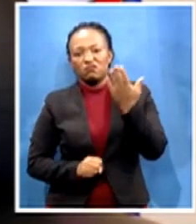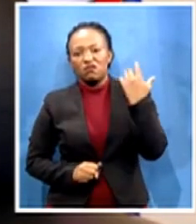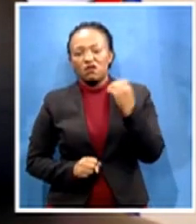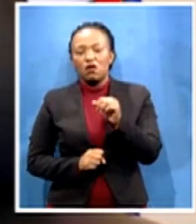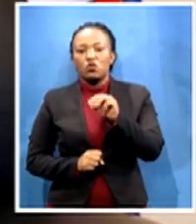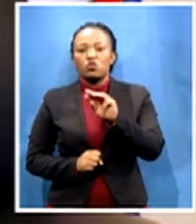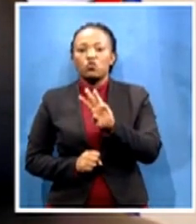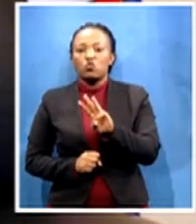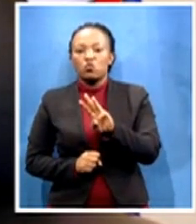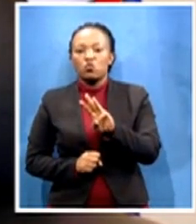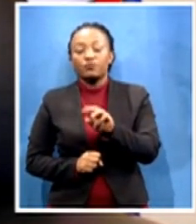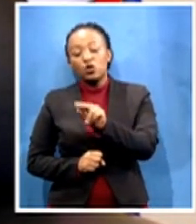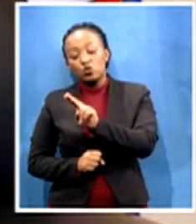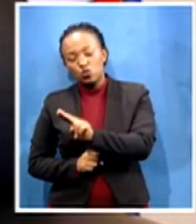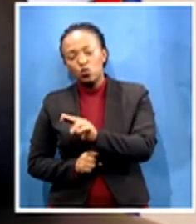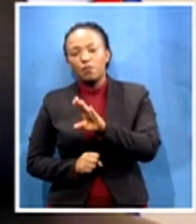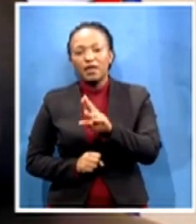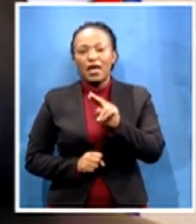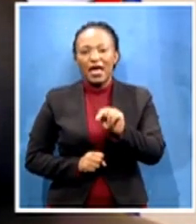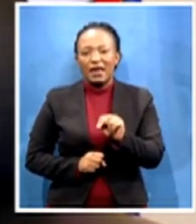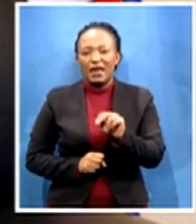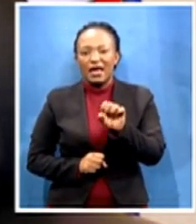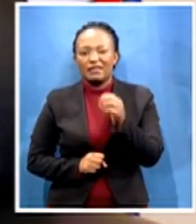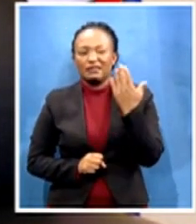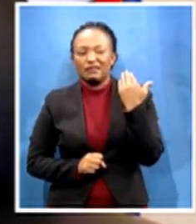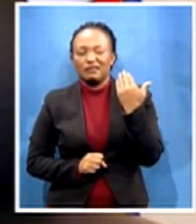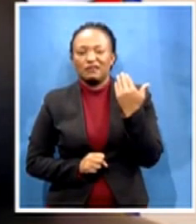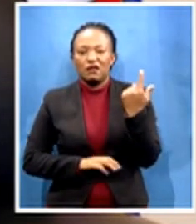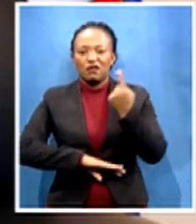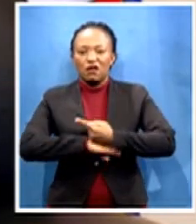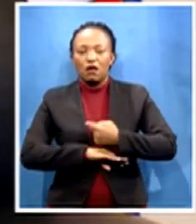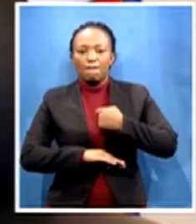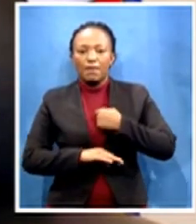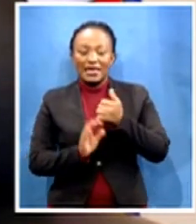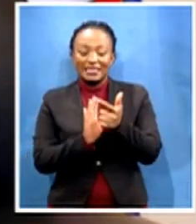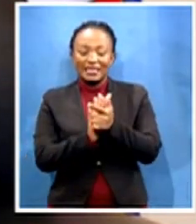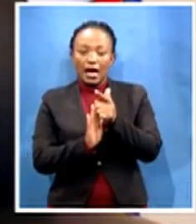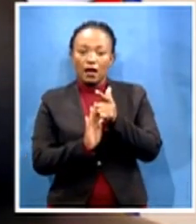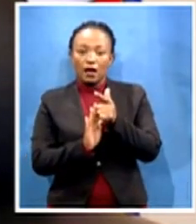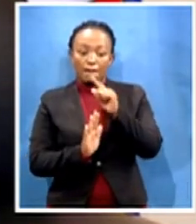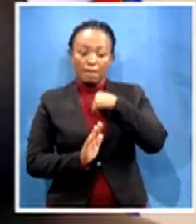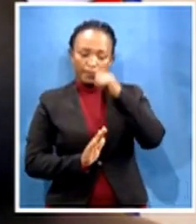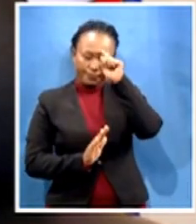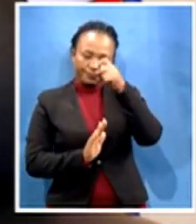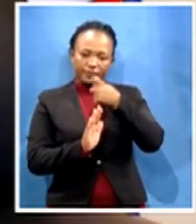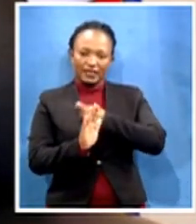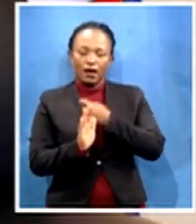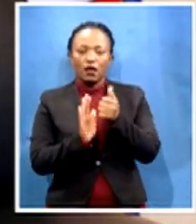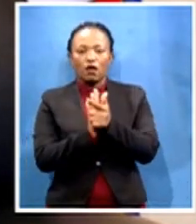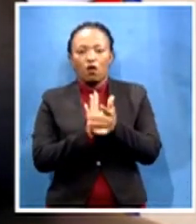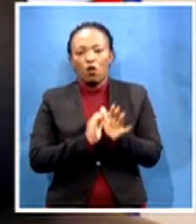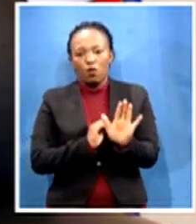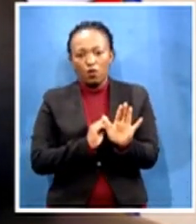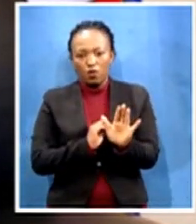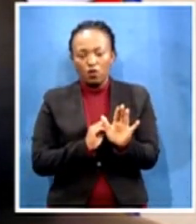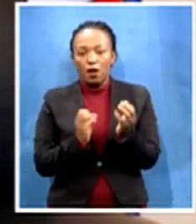how I became a son-in-law, and there are many emaswati who became sons-in